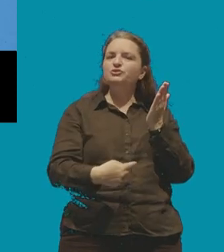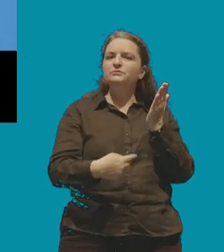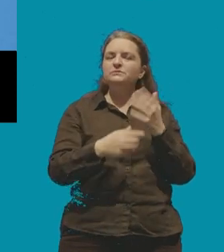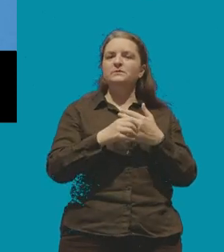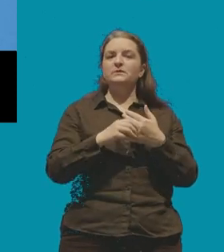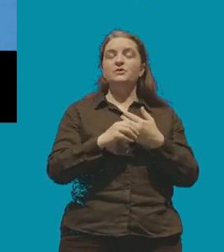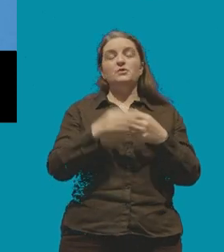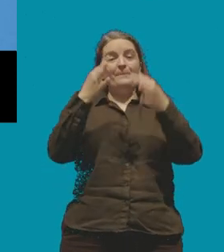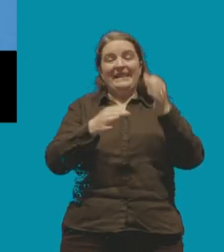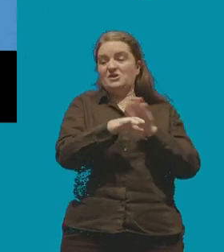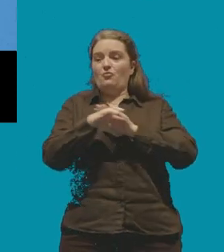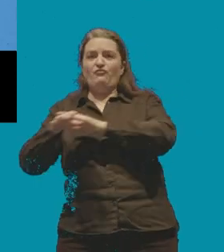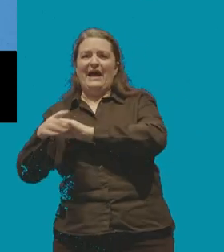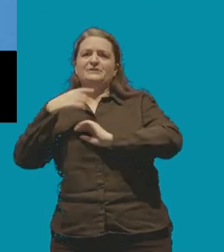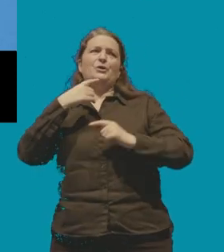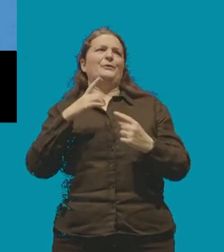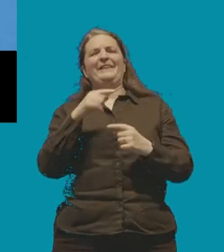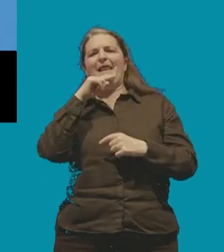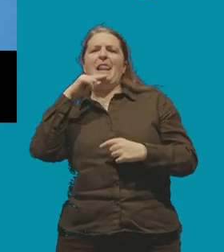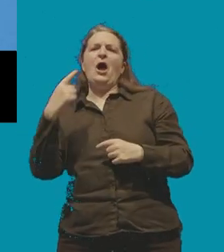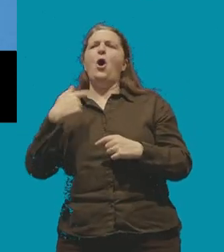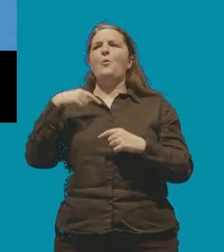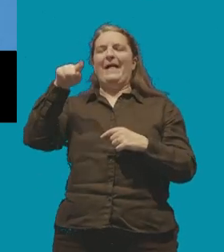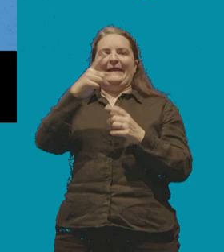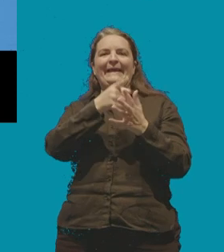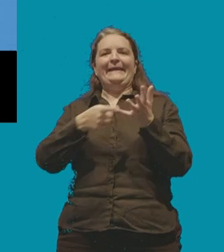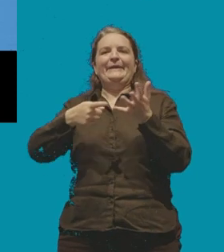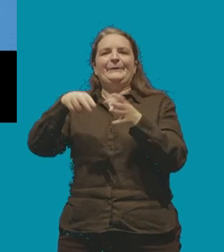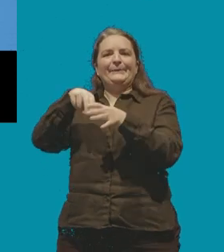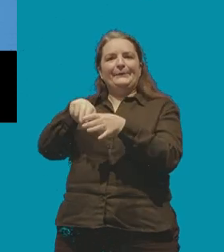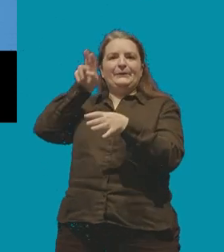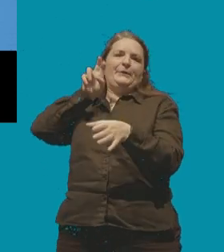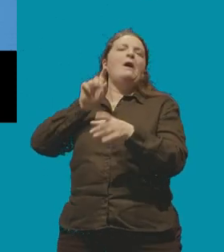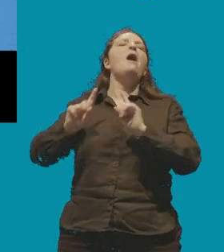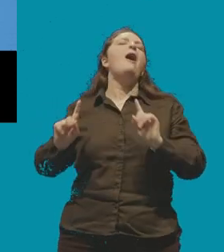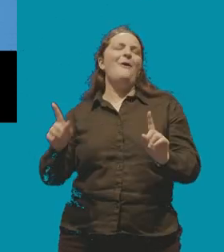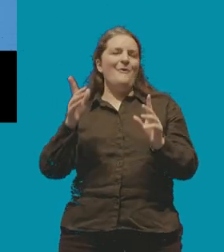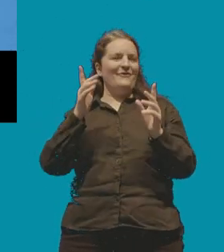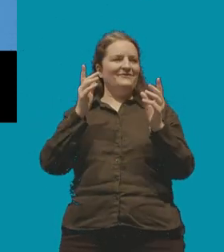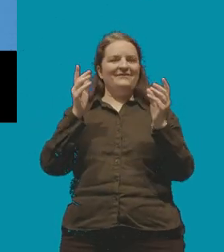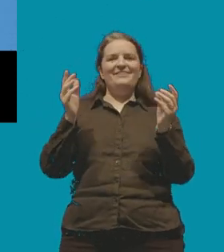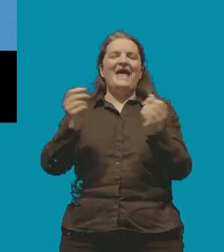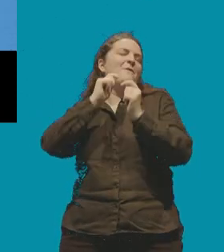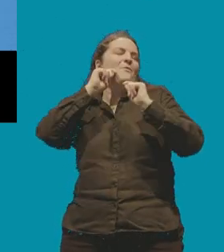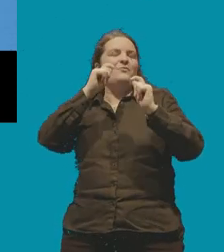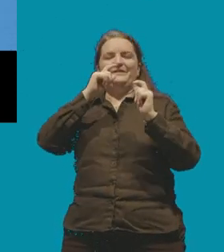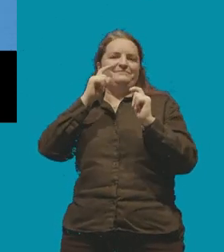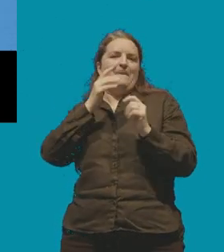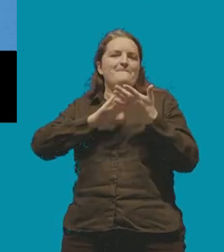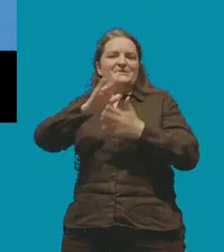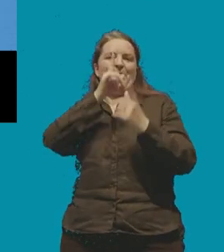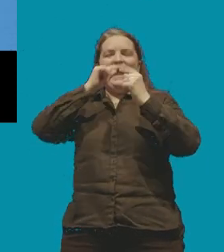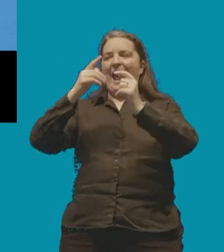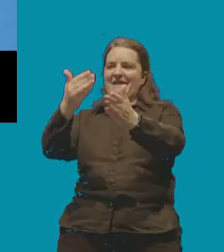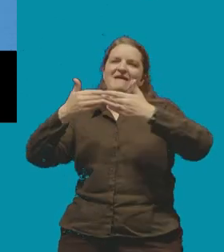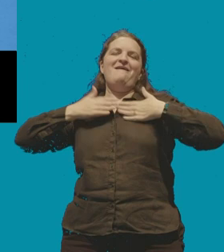the political rights in this country that withdrawal from the european convention on human rights would somehow enable them to take a much more